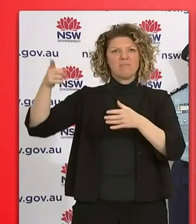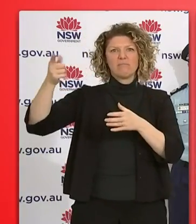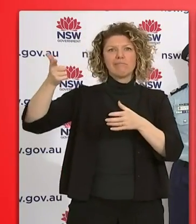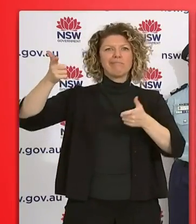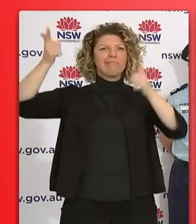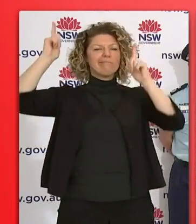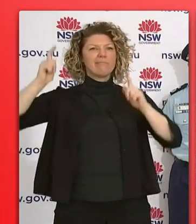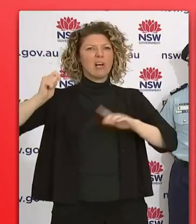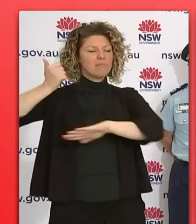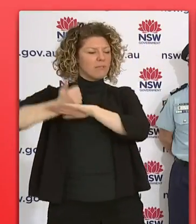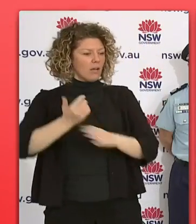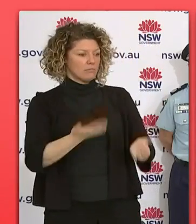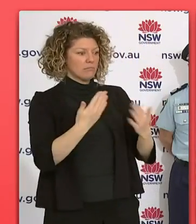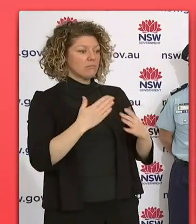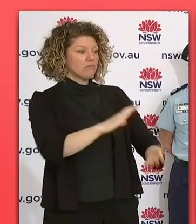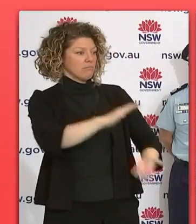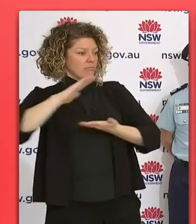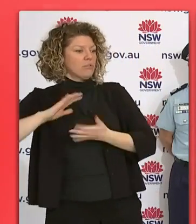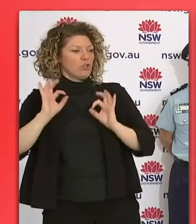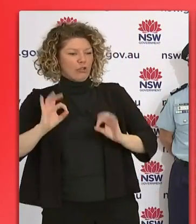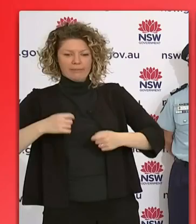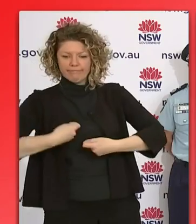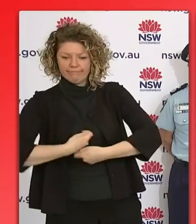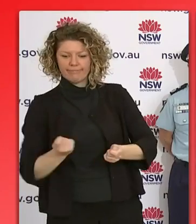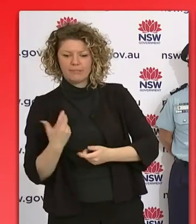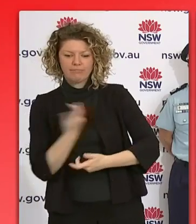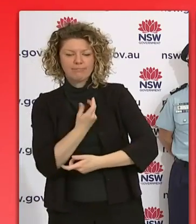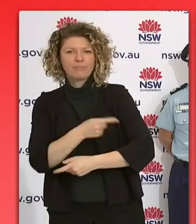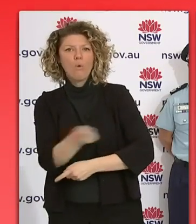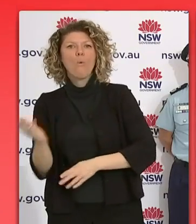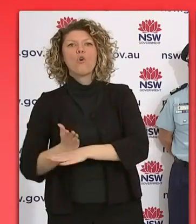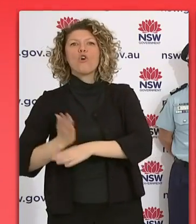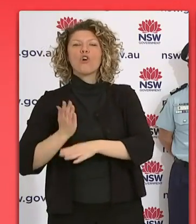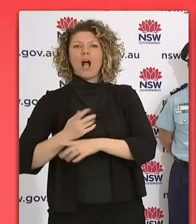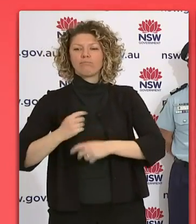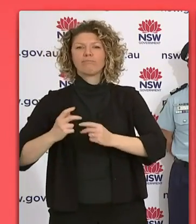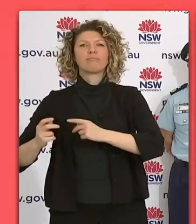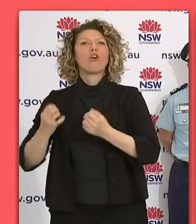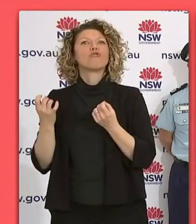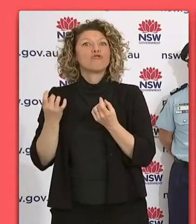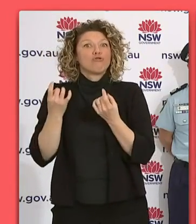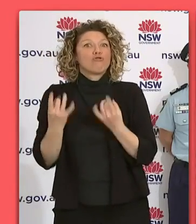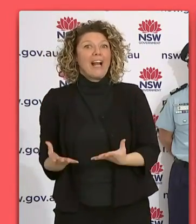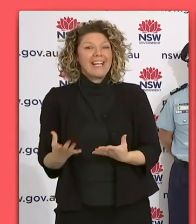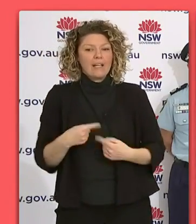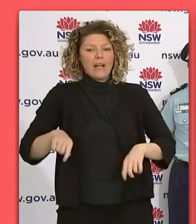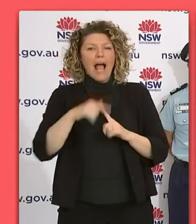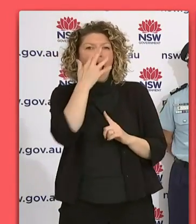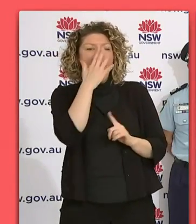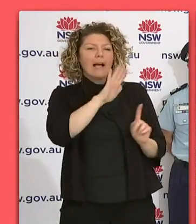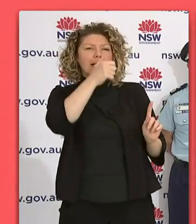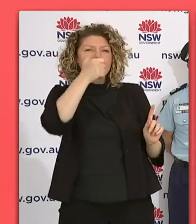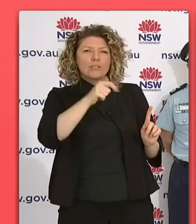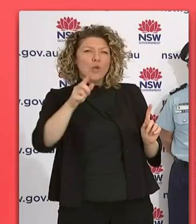with us to target those categories of workers who will be getting the 100,000 jabs that the young ones, the 16 to 39 year olds,